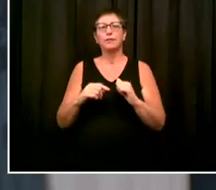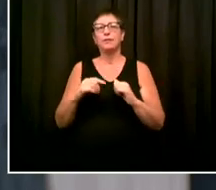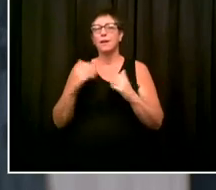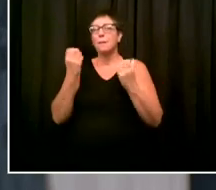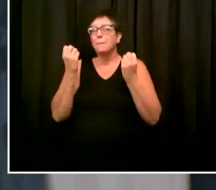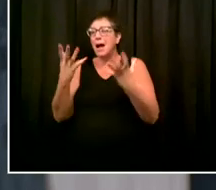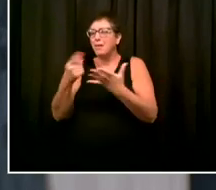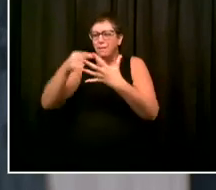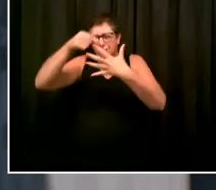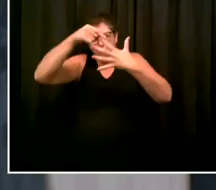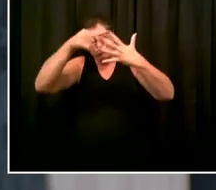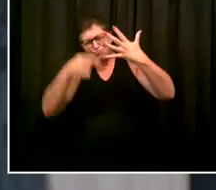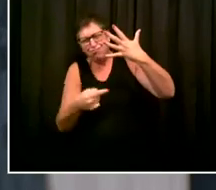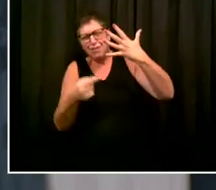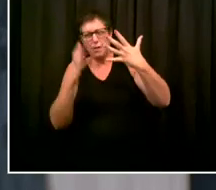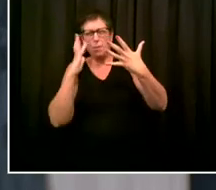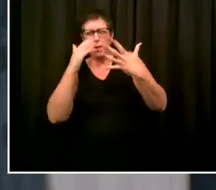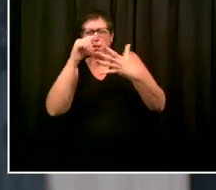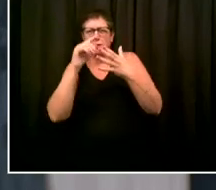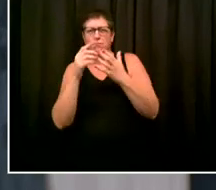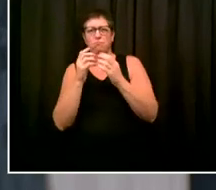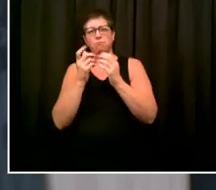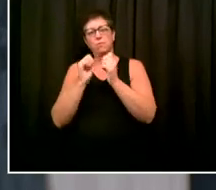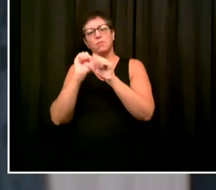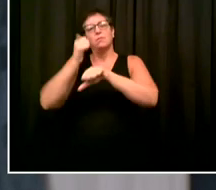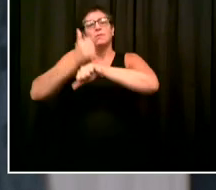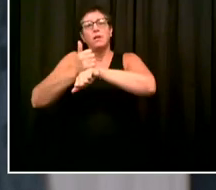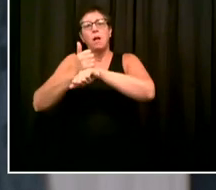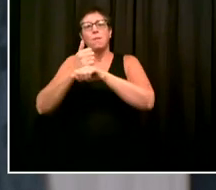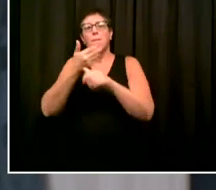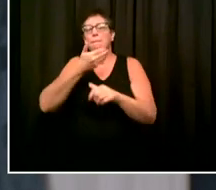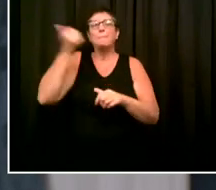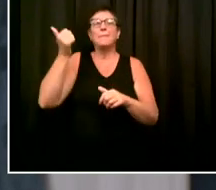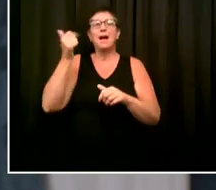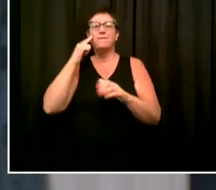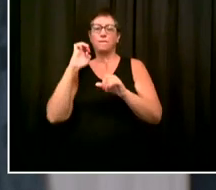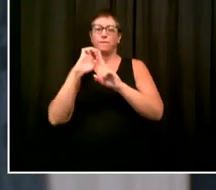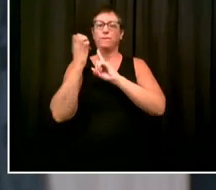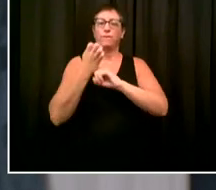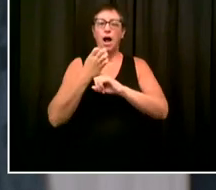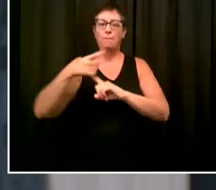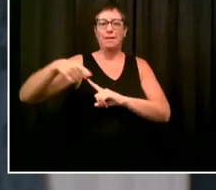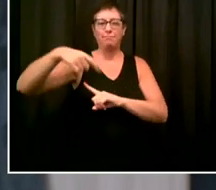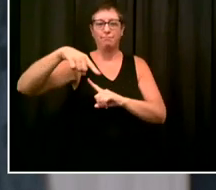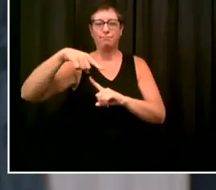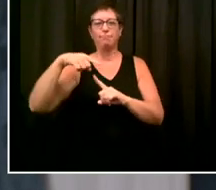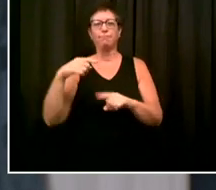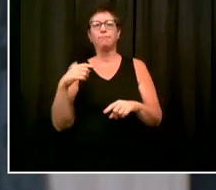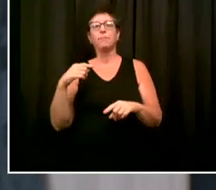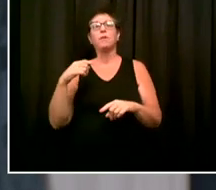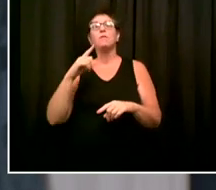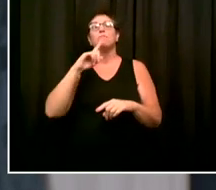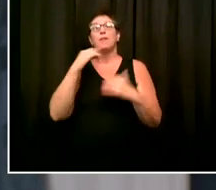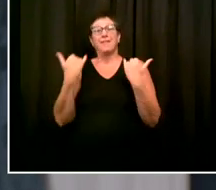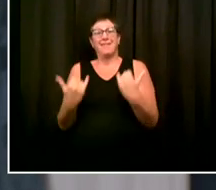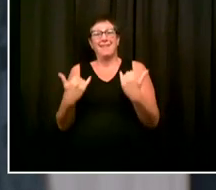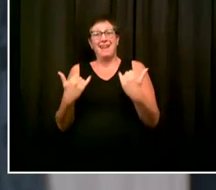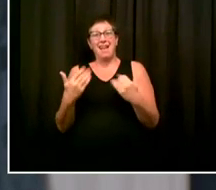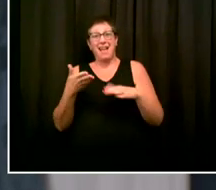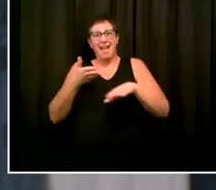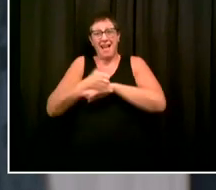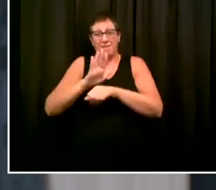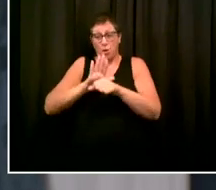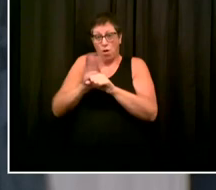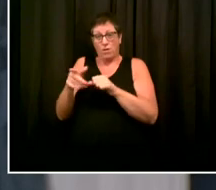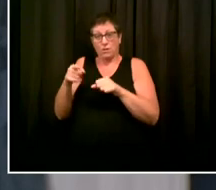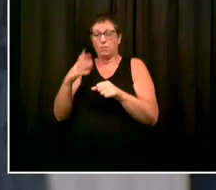create an environment that is not only uplifting but is supportive. This is even more critical at this point because if you think about what happened in